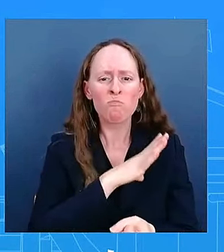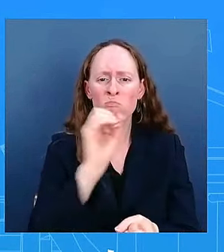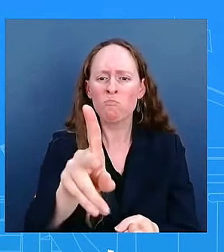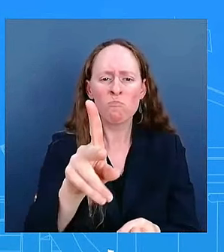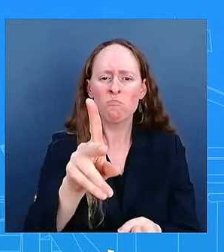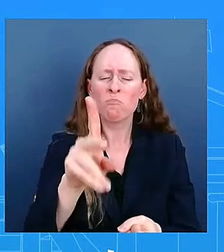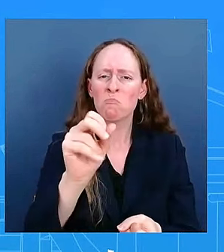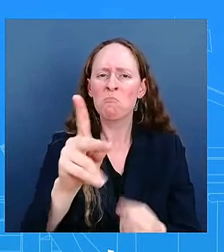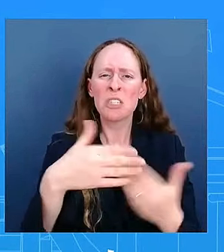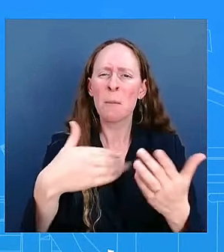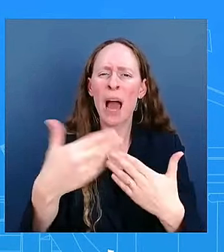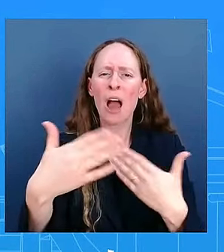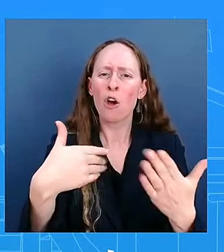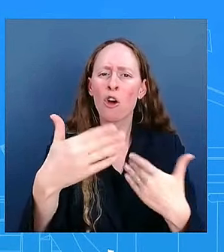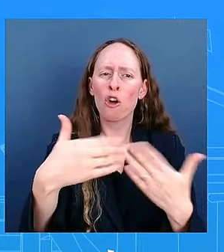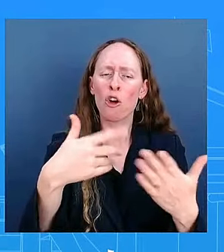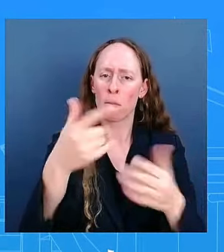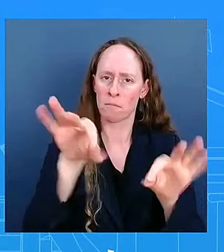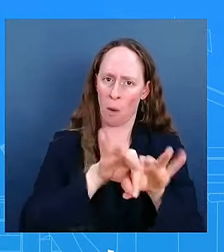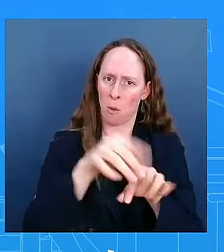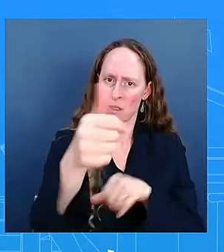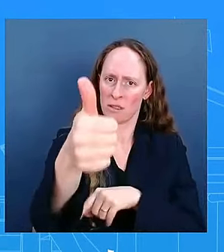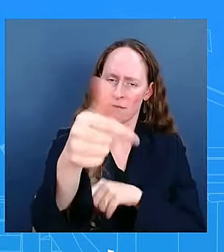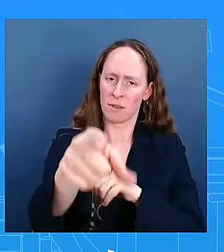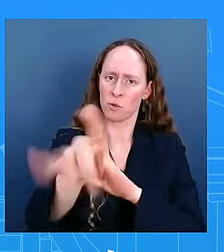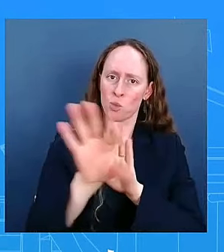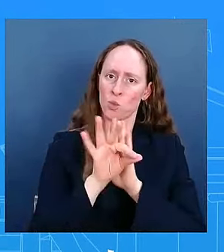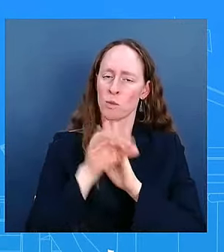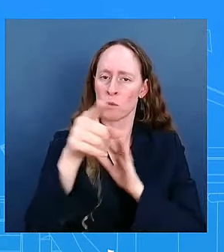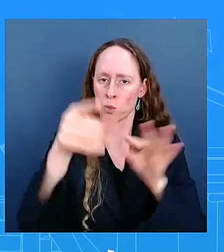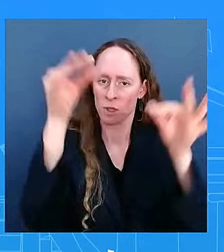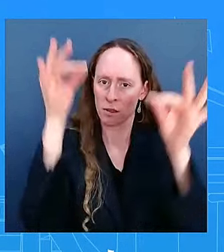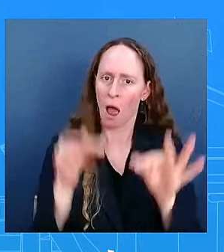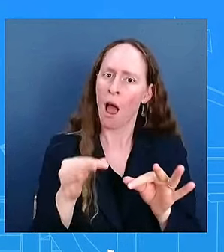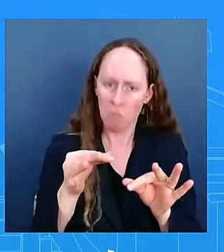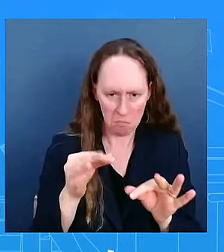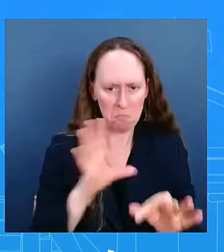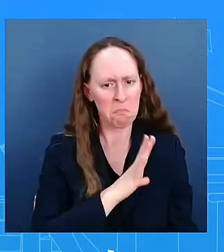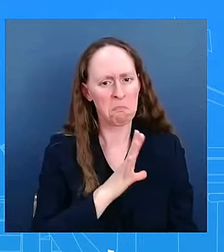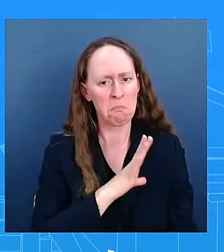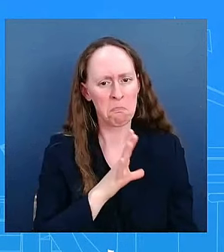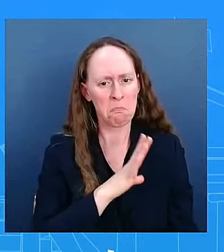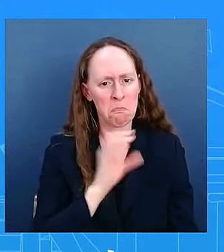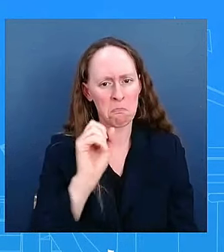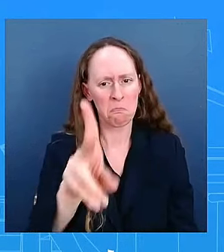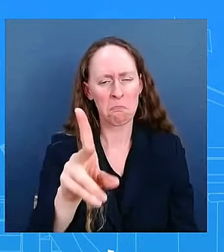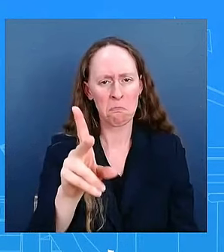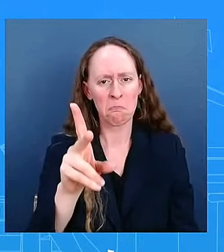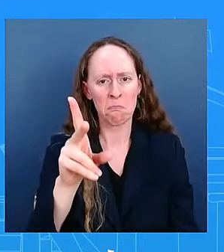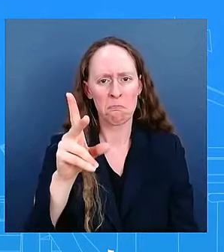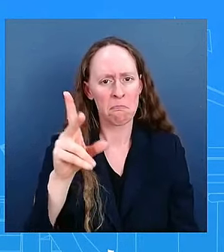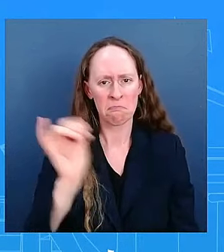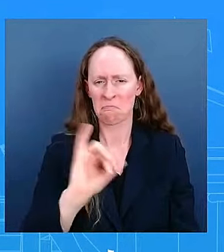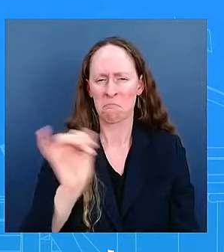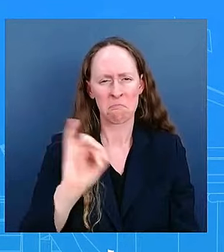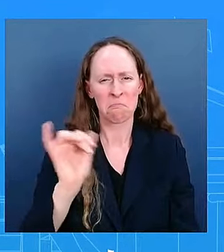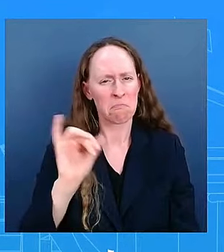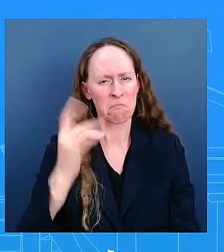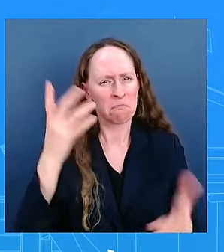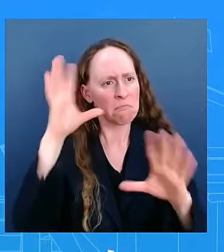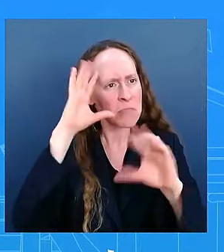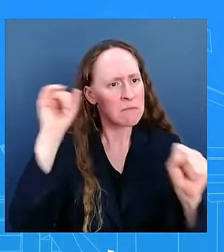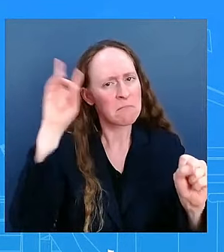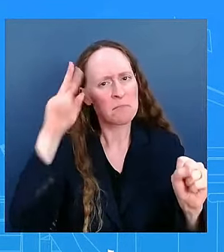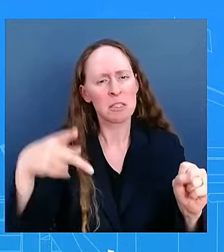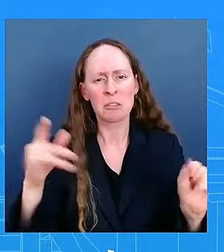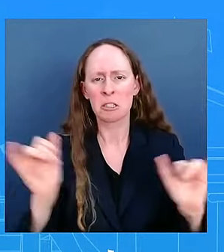their decisions for themselves, which is something that this President also agrees on. And I'm not going to, you all are covering this